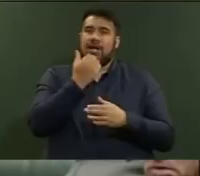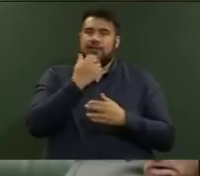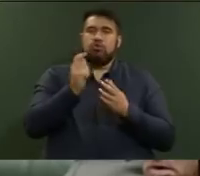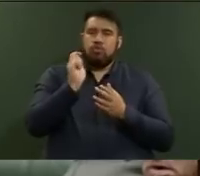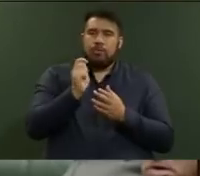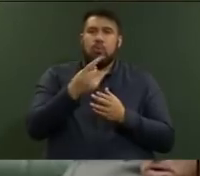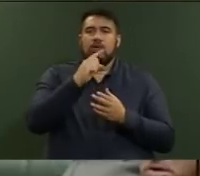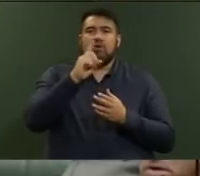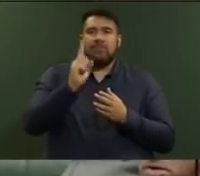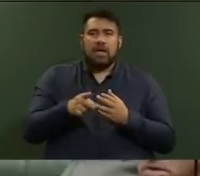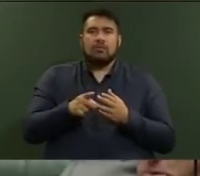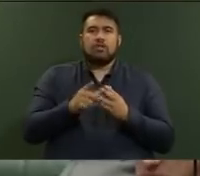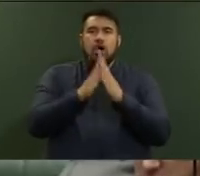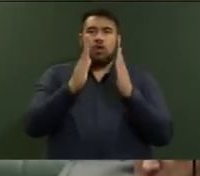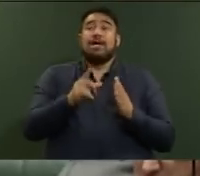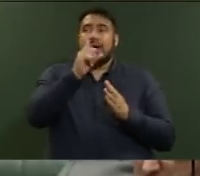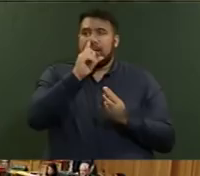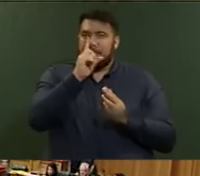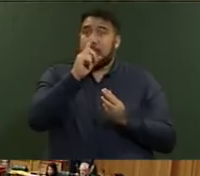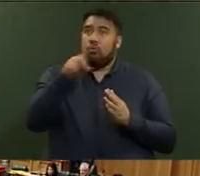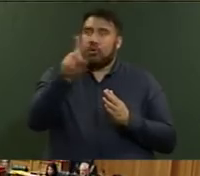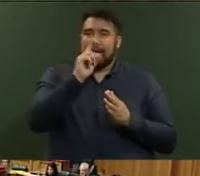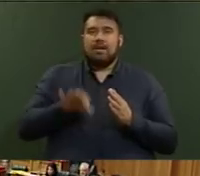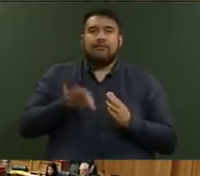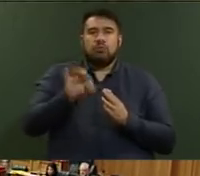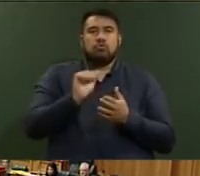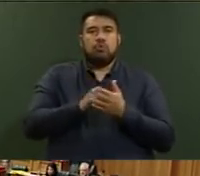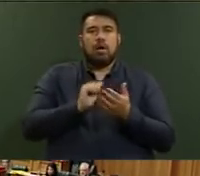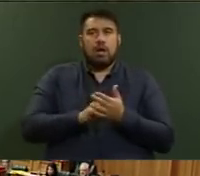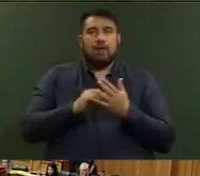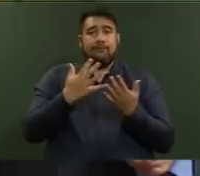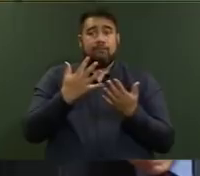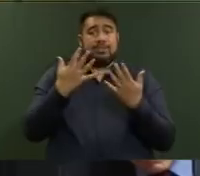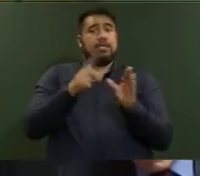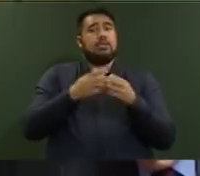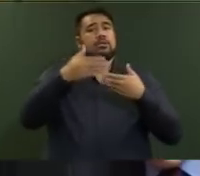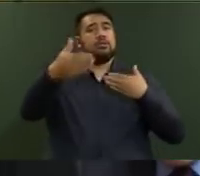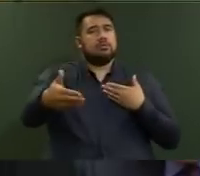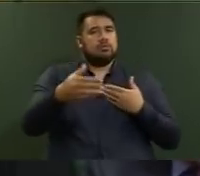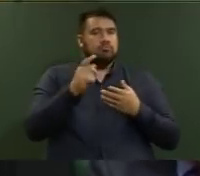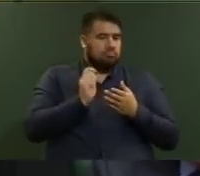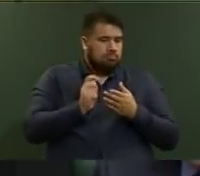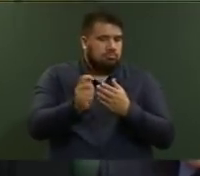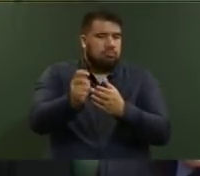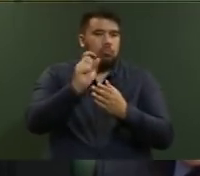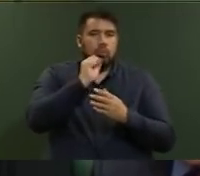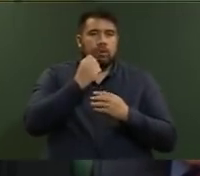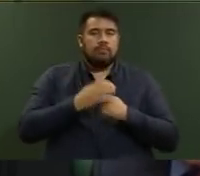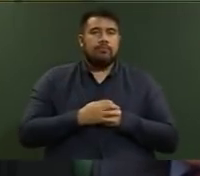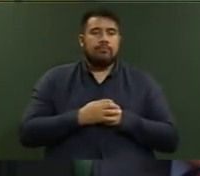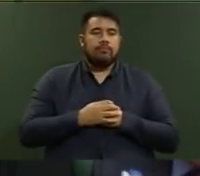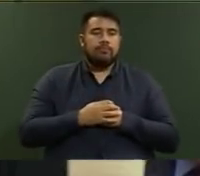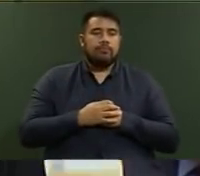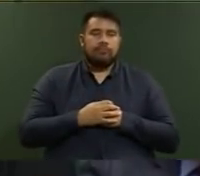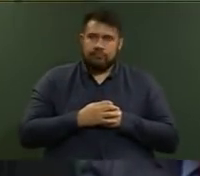affordable homes over a period of 10 years. Supplementary. What did he mean